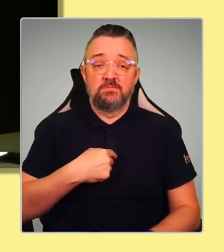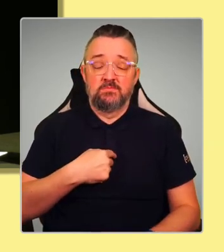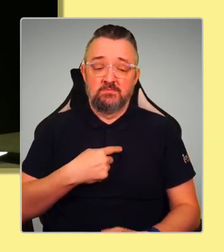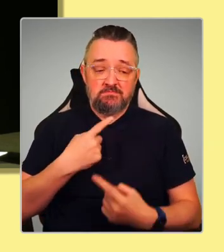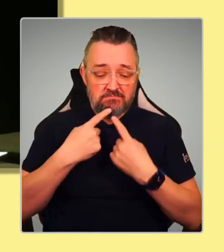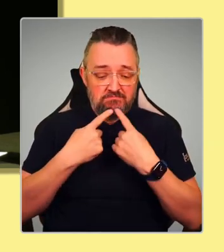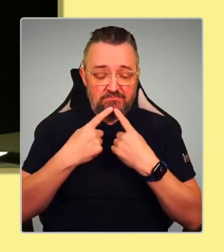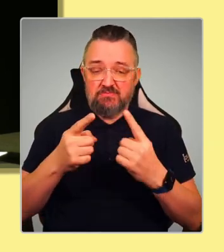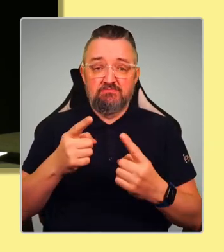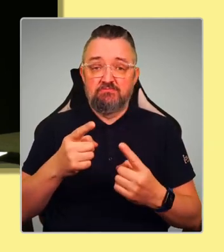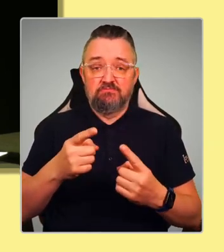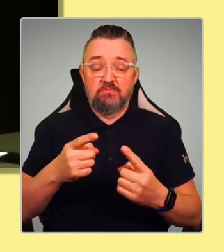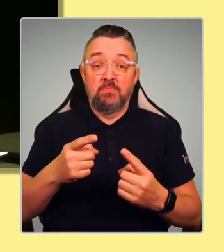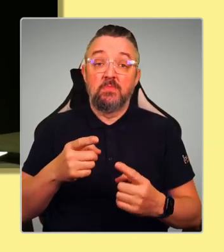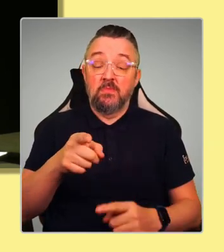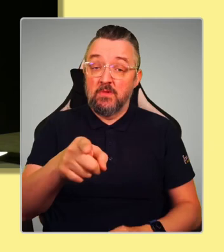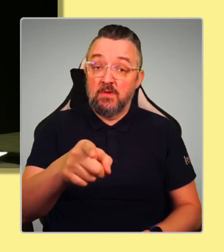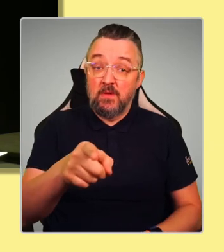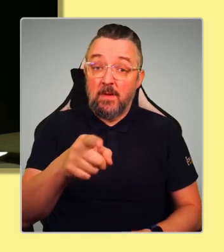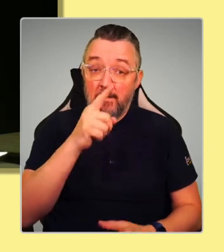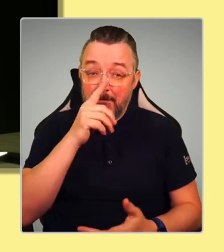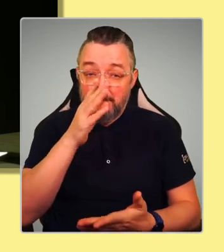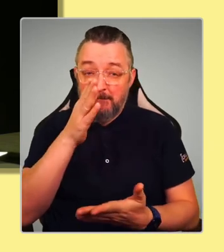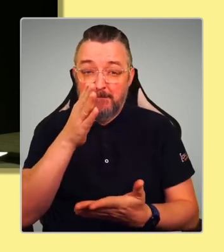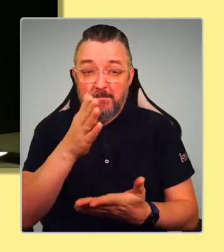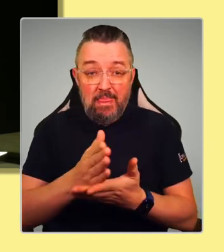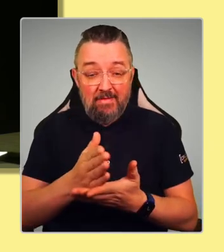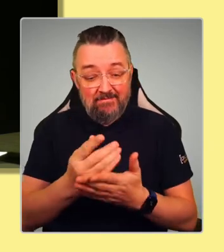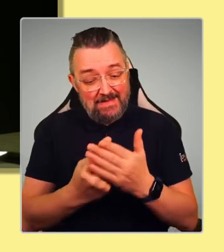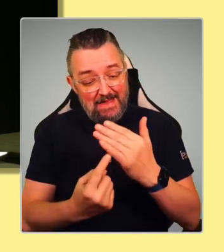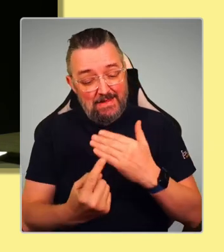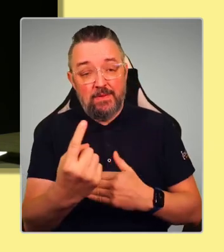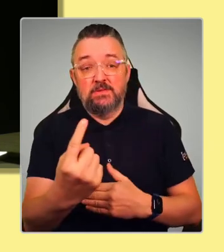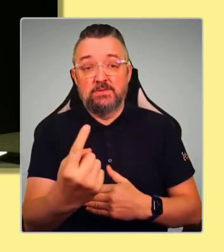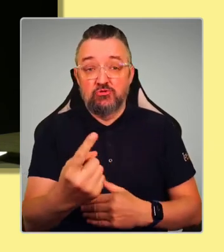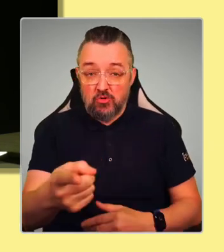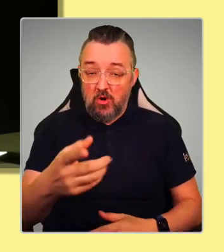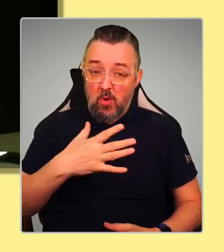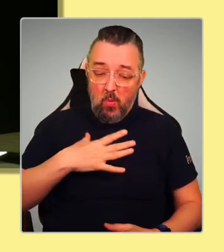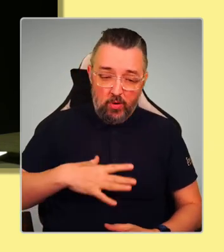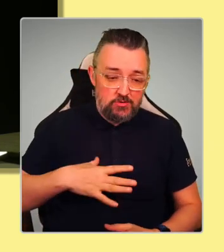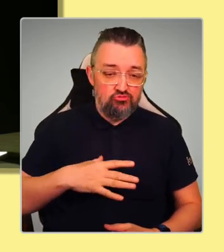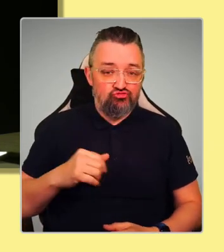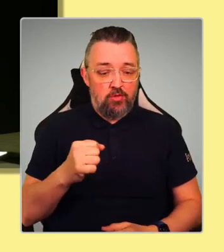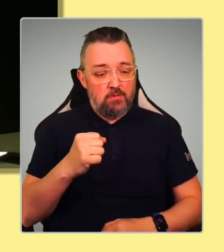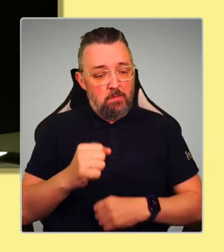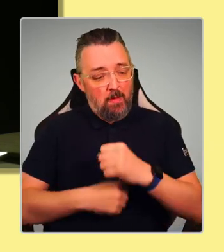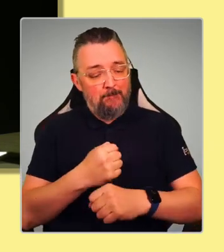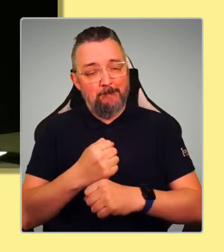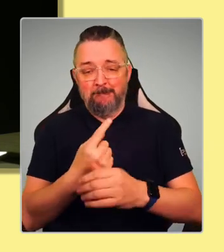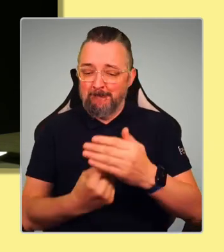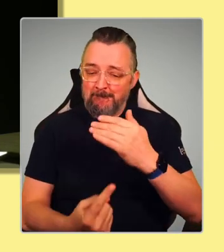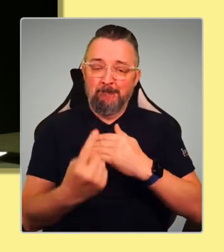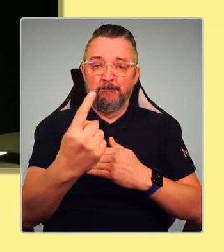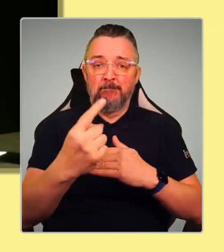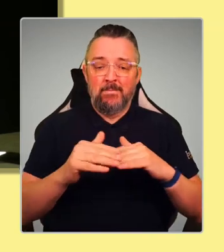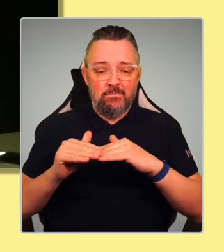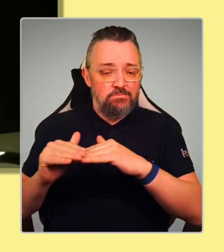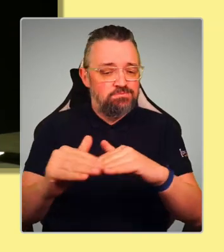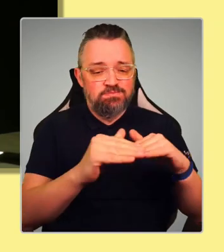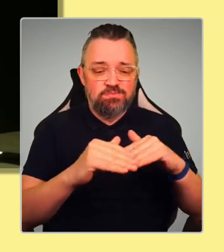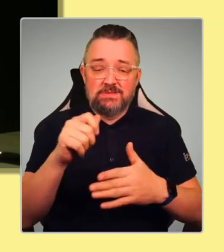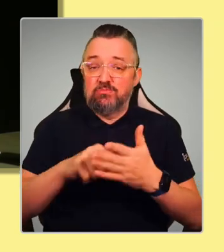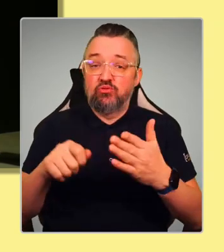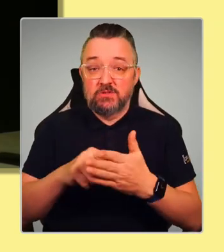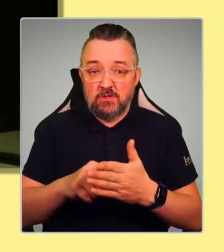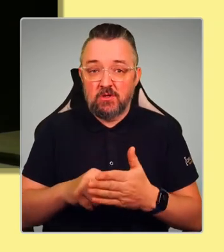If you believe in independence, if you believe in Scotland's democracy, you must challenge